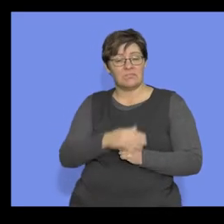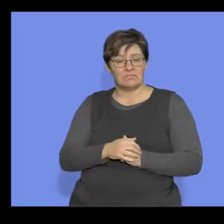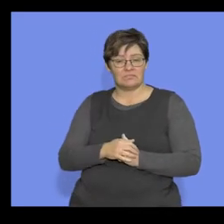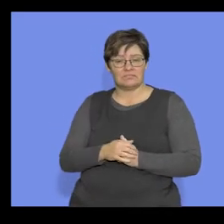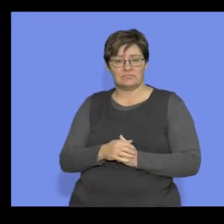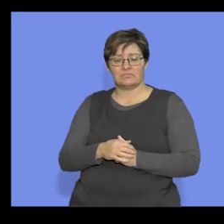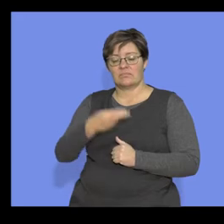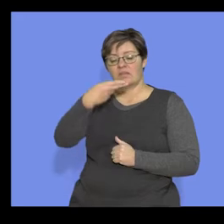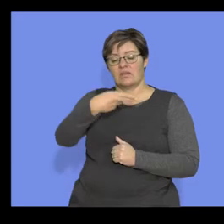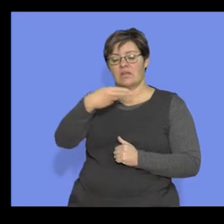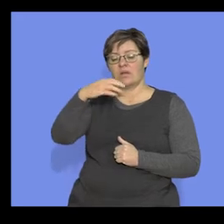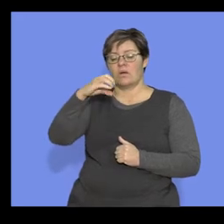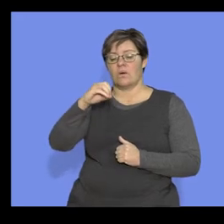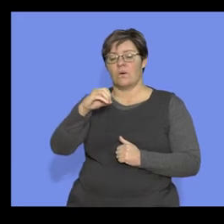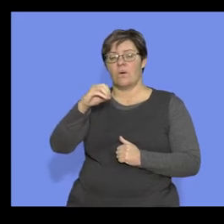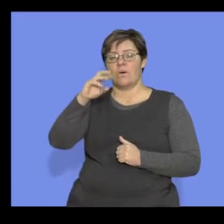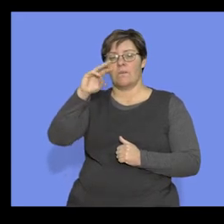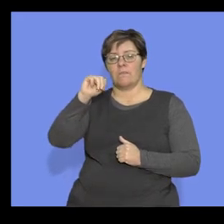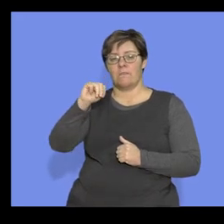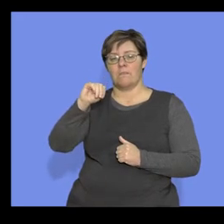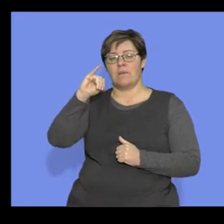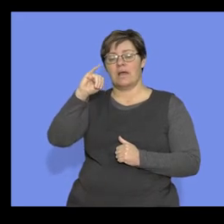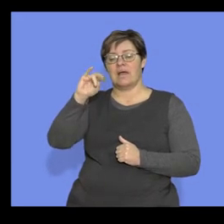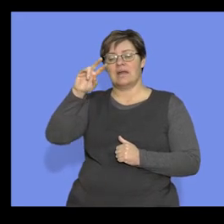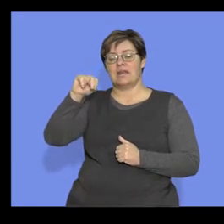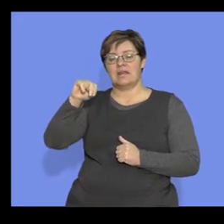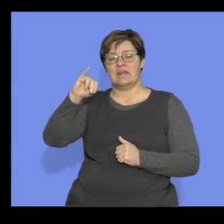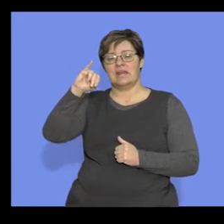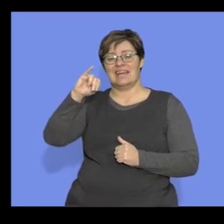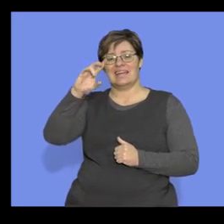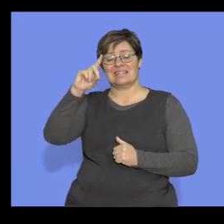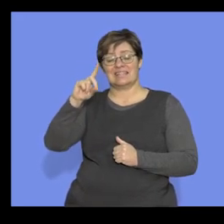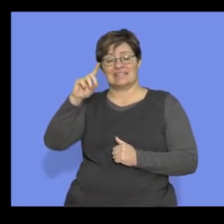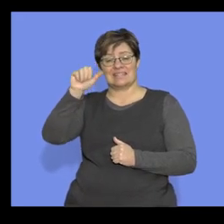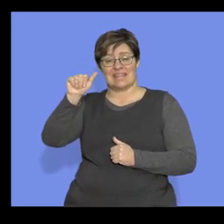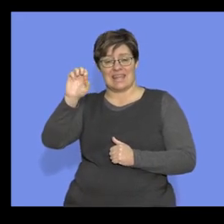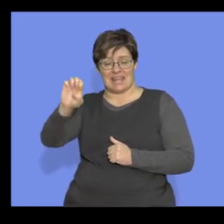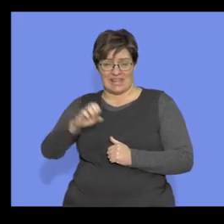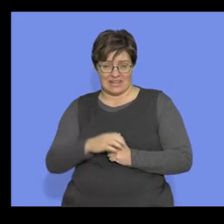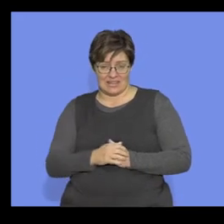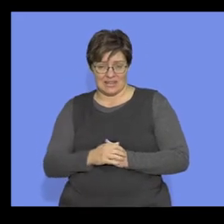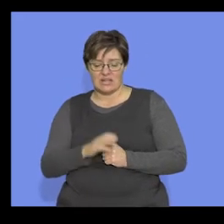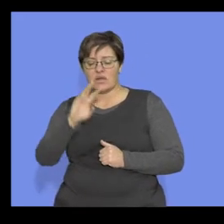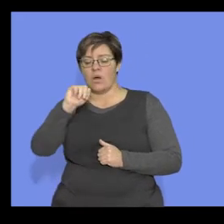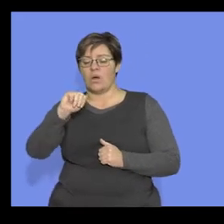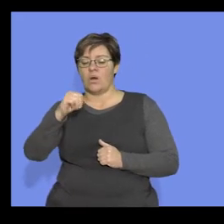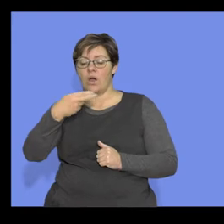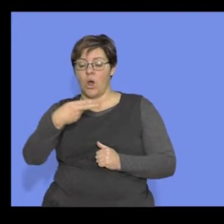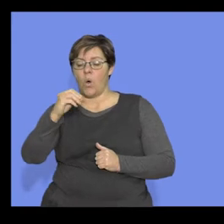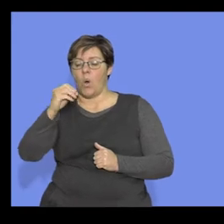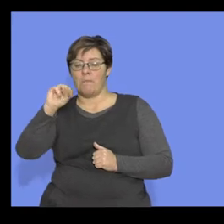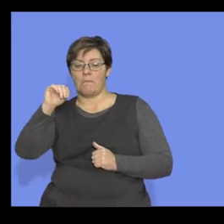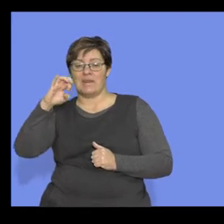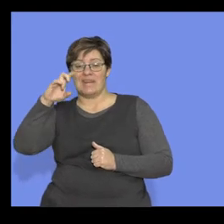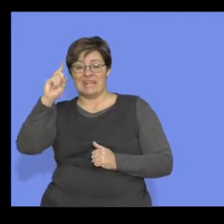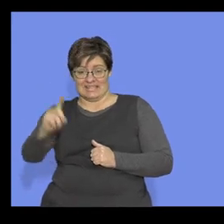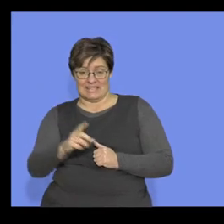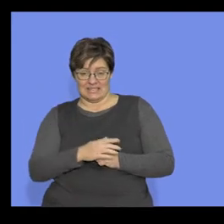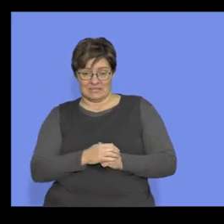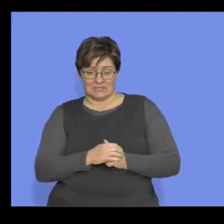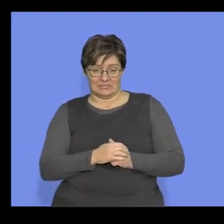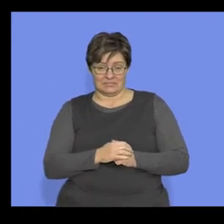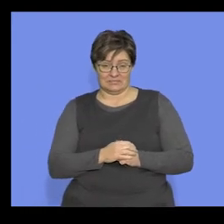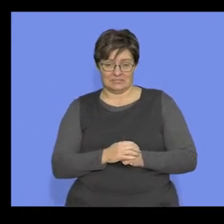and it's a homnidae, homnid, the nid at the end, all right? That is going to be,